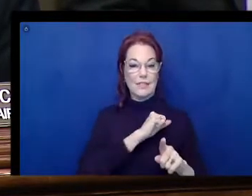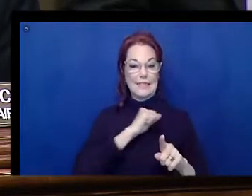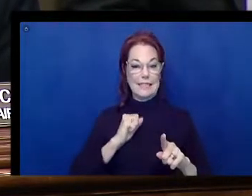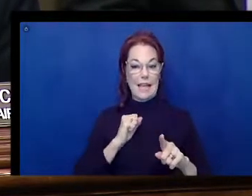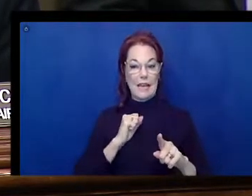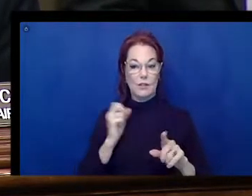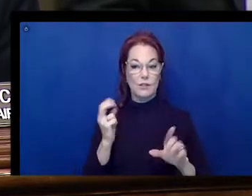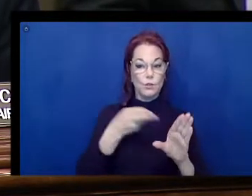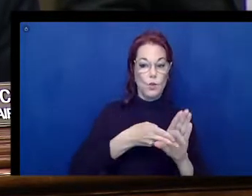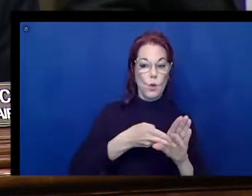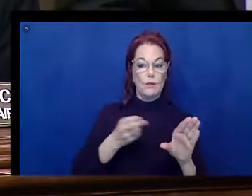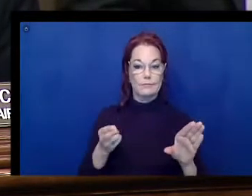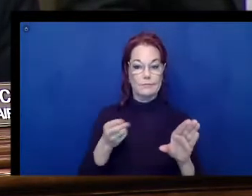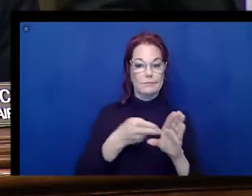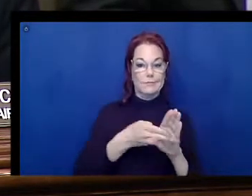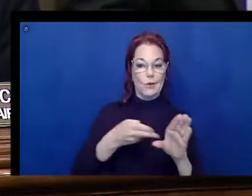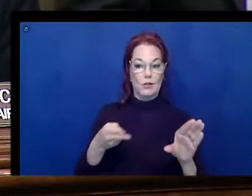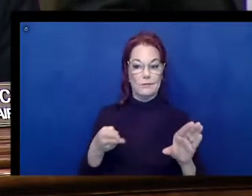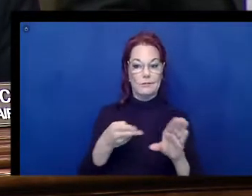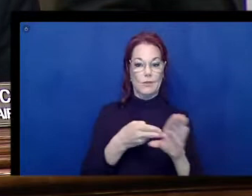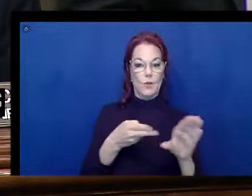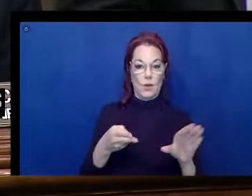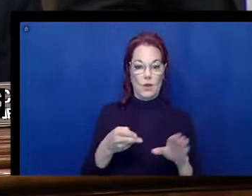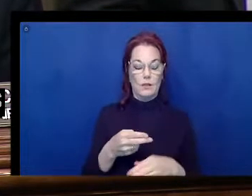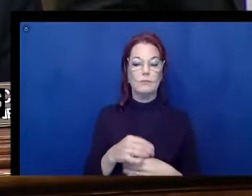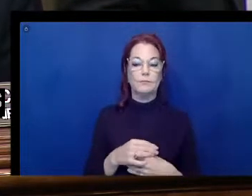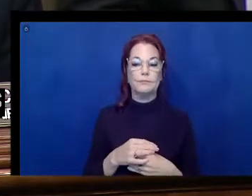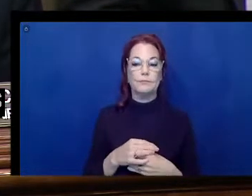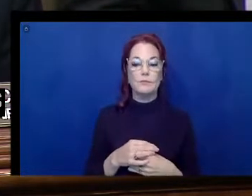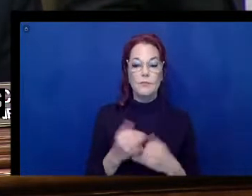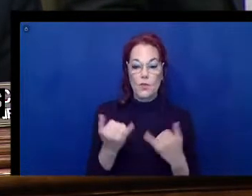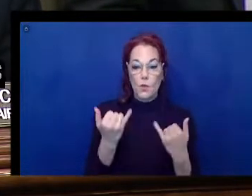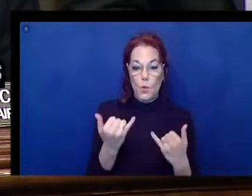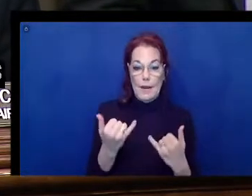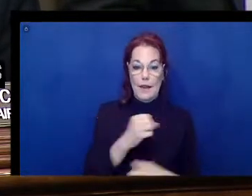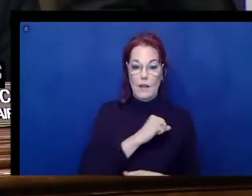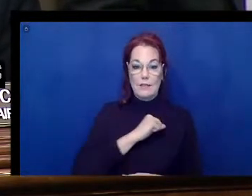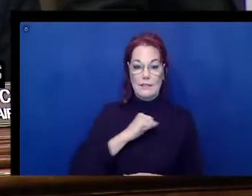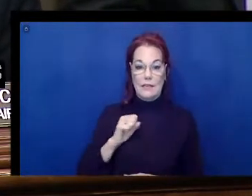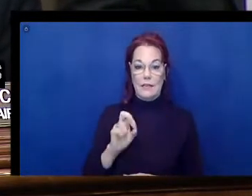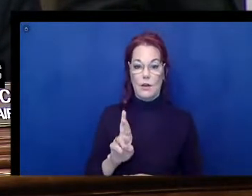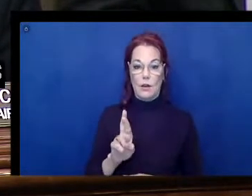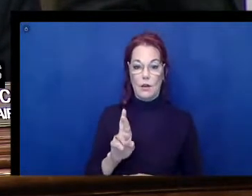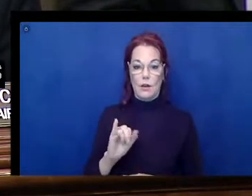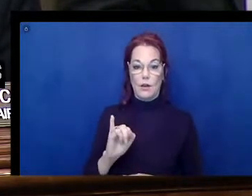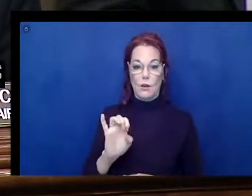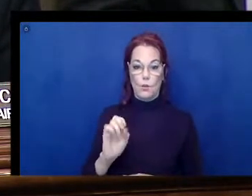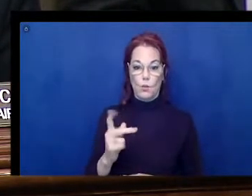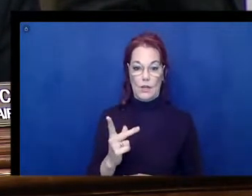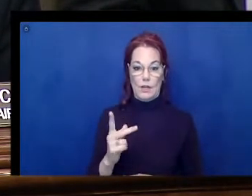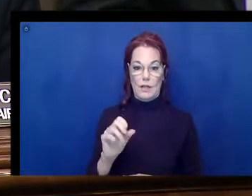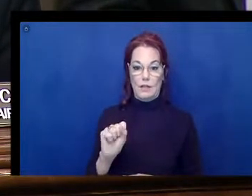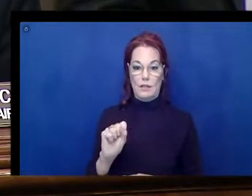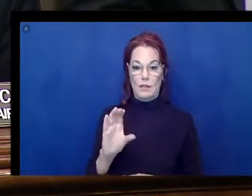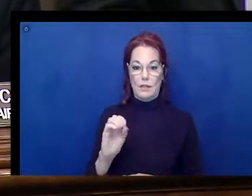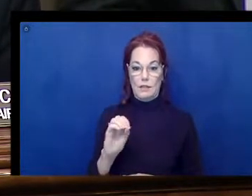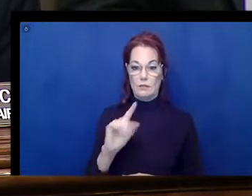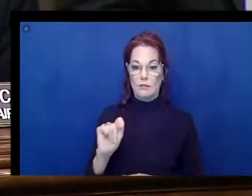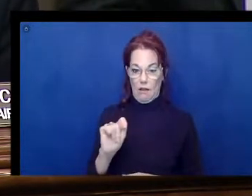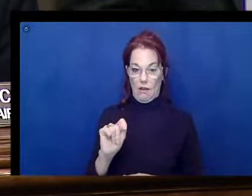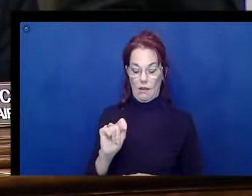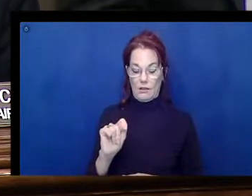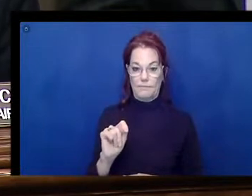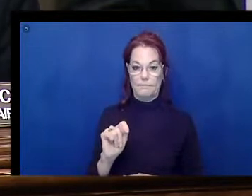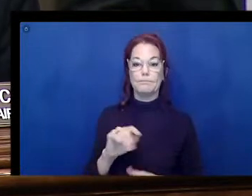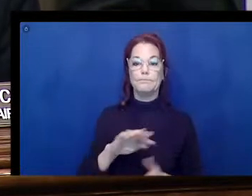and as they've been present. I know we're joined already by Senator Rick Scott. And so, we'll now move to our first